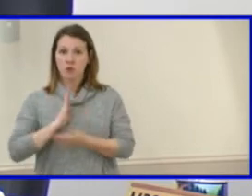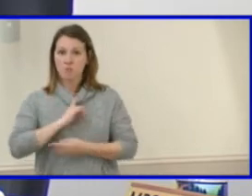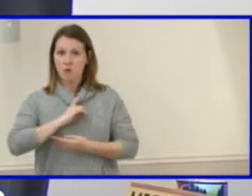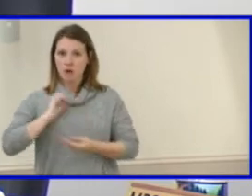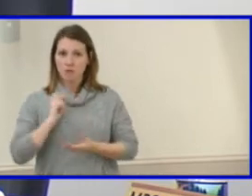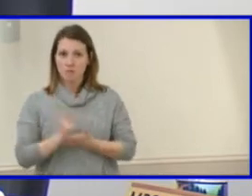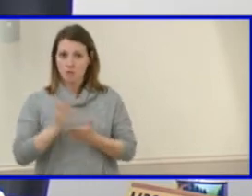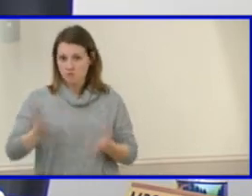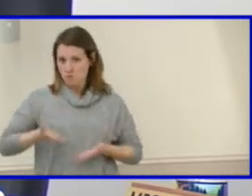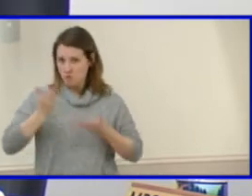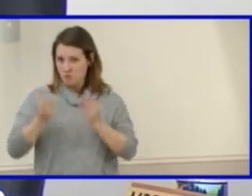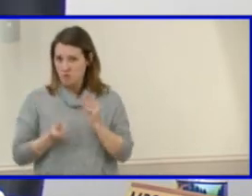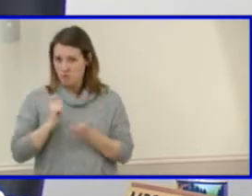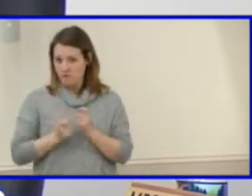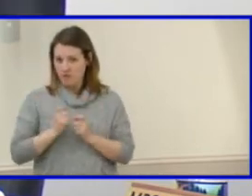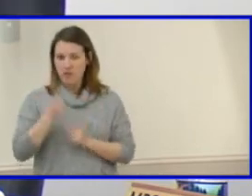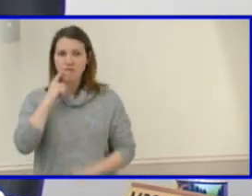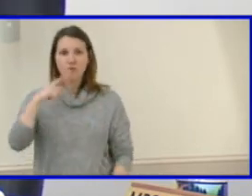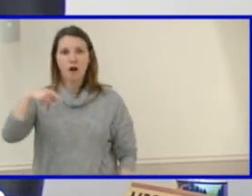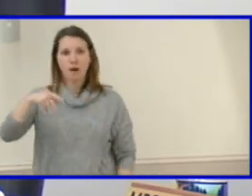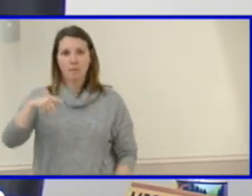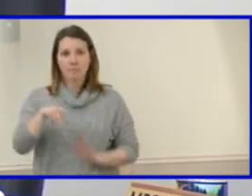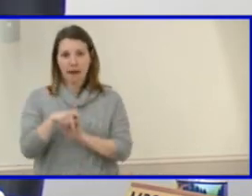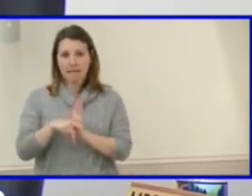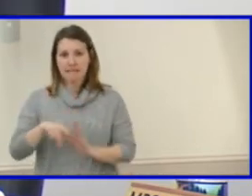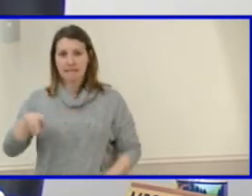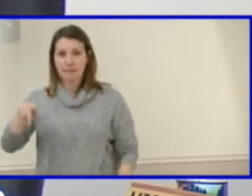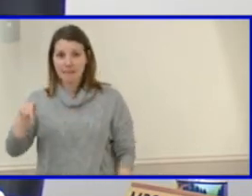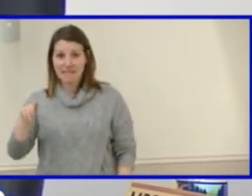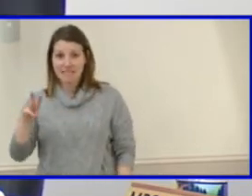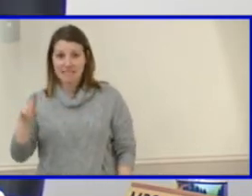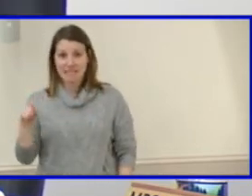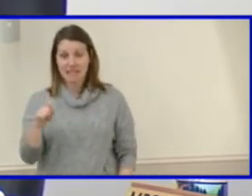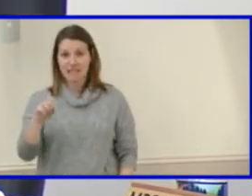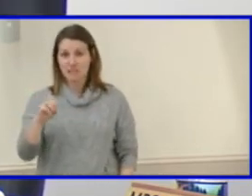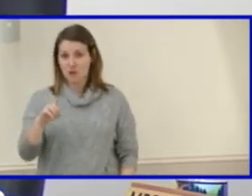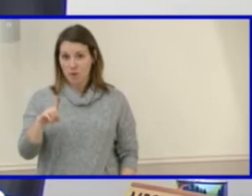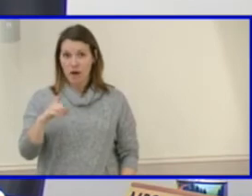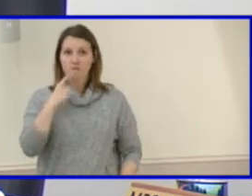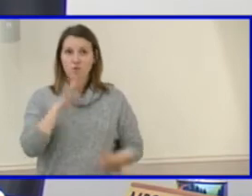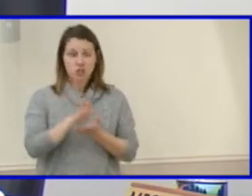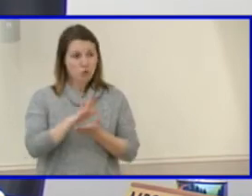the proposed revisions to policy P6-01 school authority.